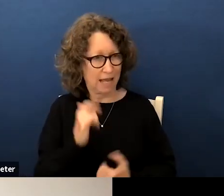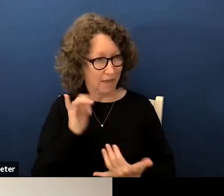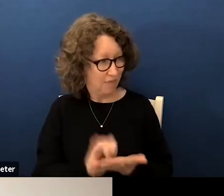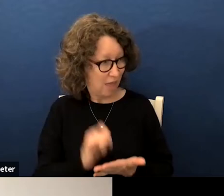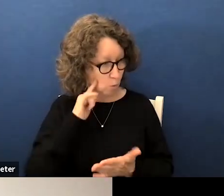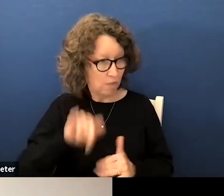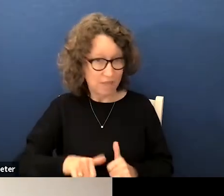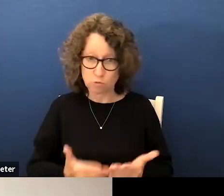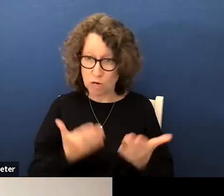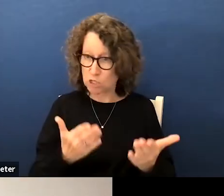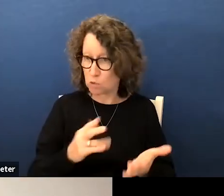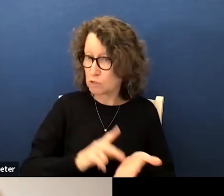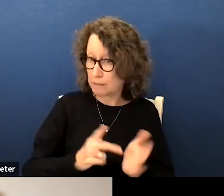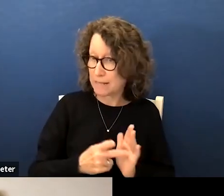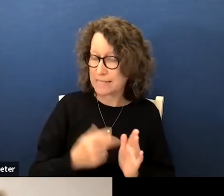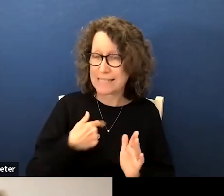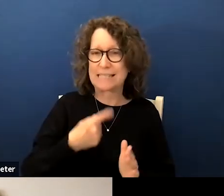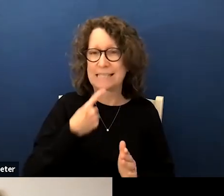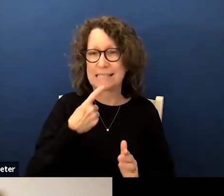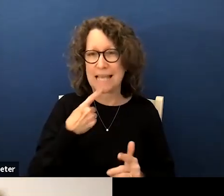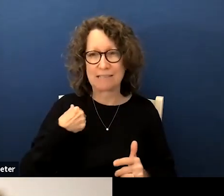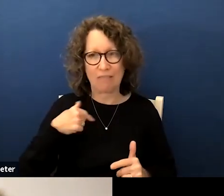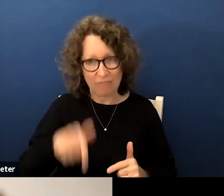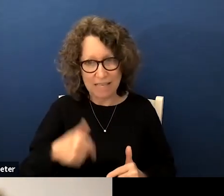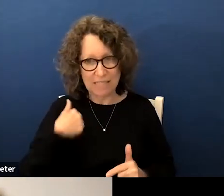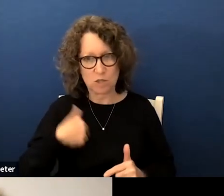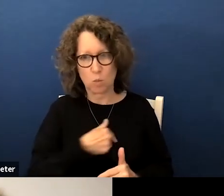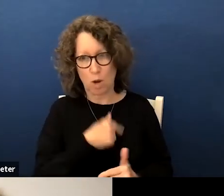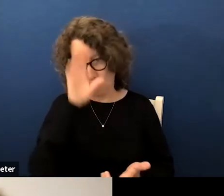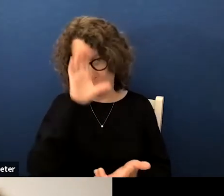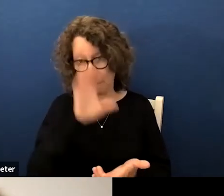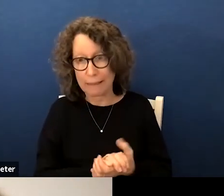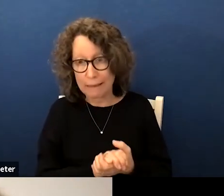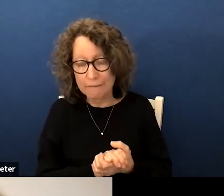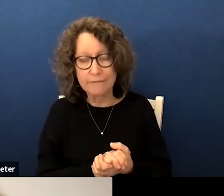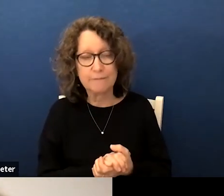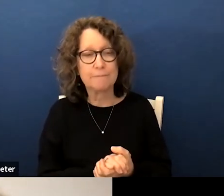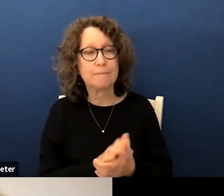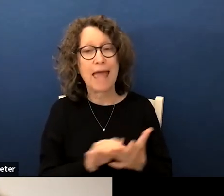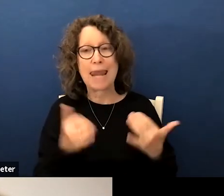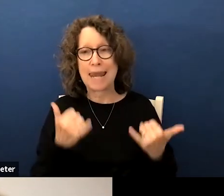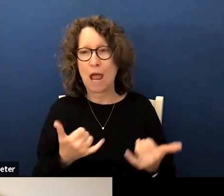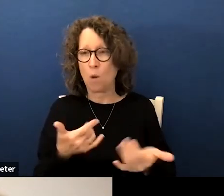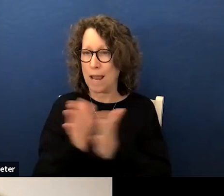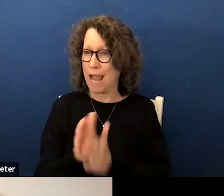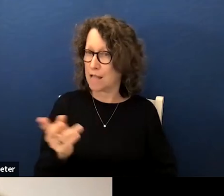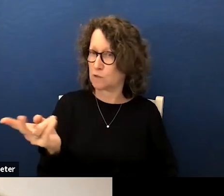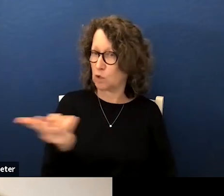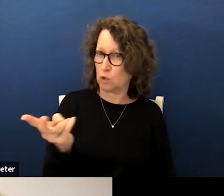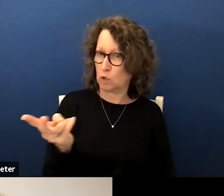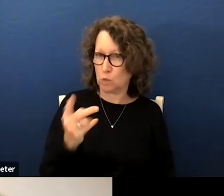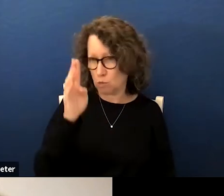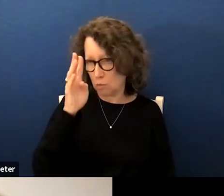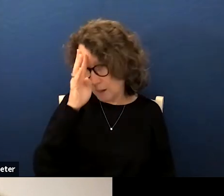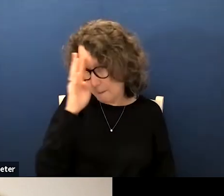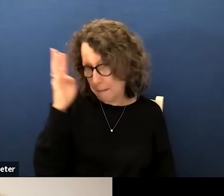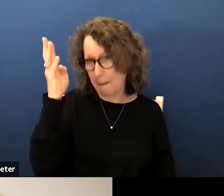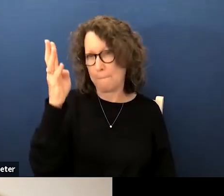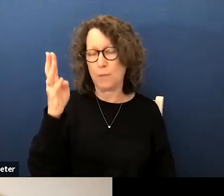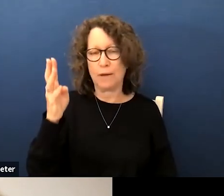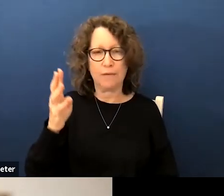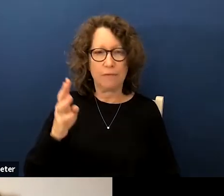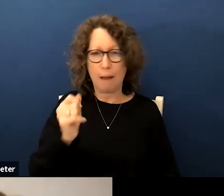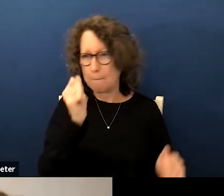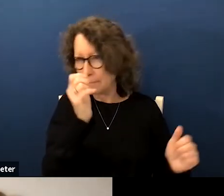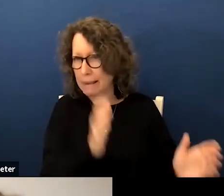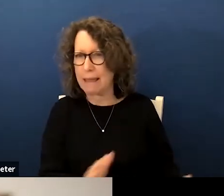what this resolution does is it says this is what we believe and now we ask you to come up with a